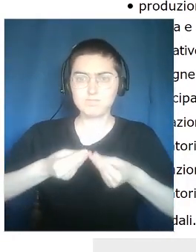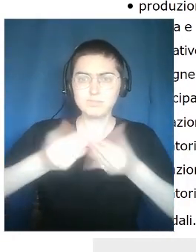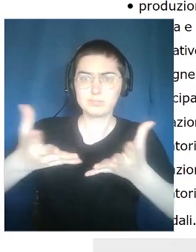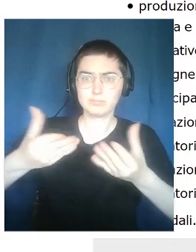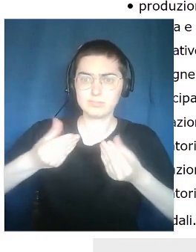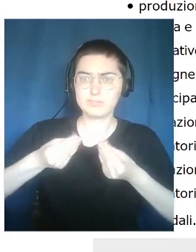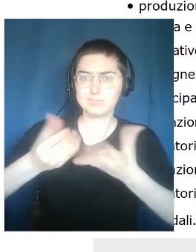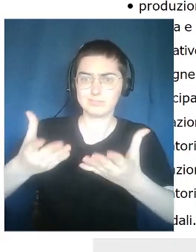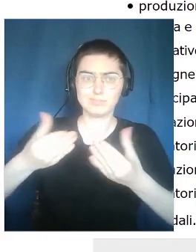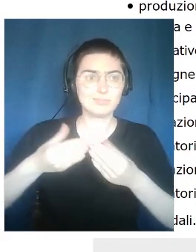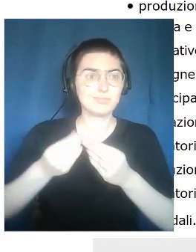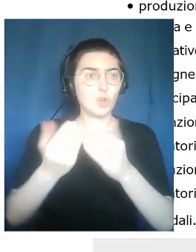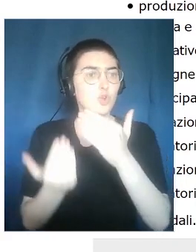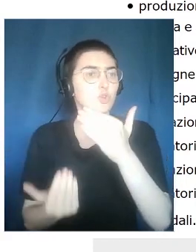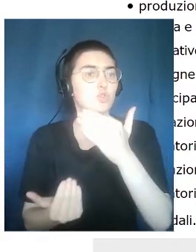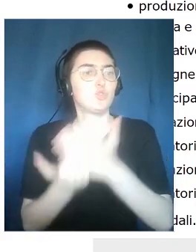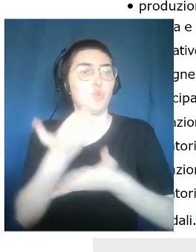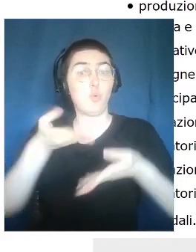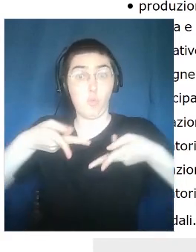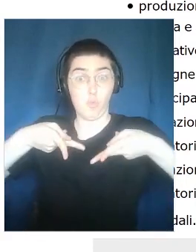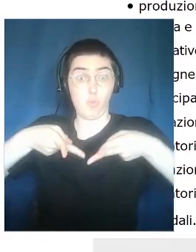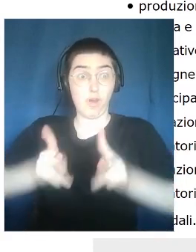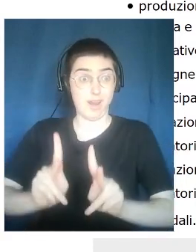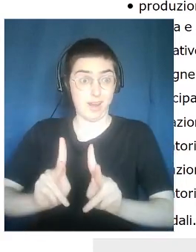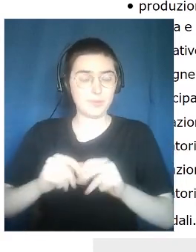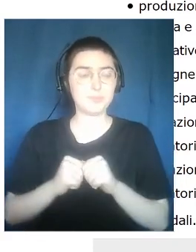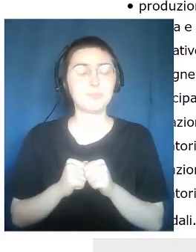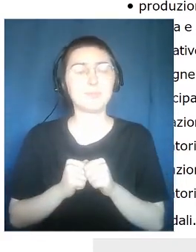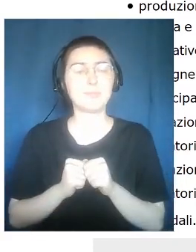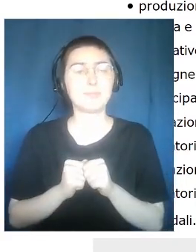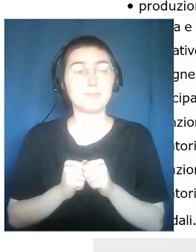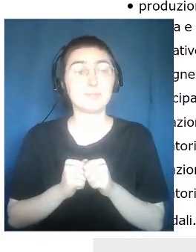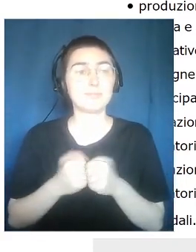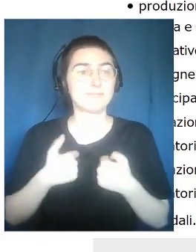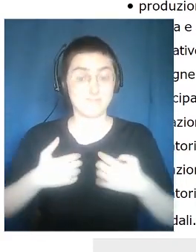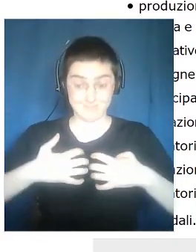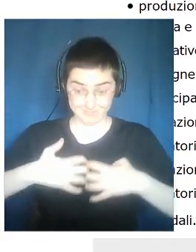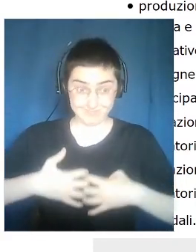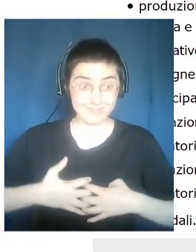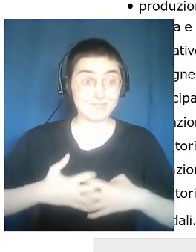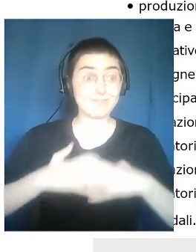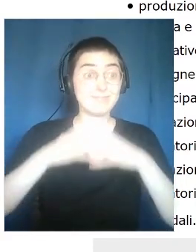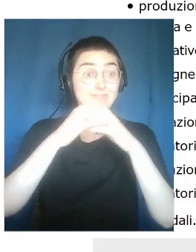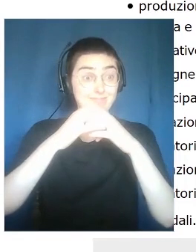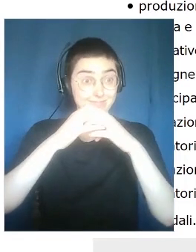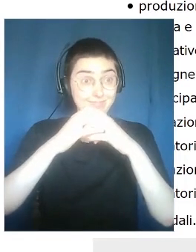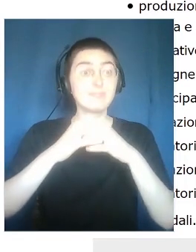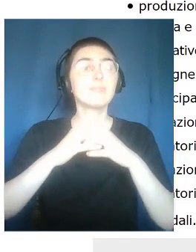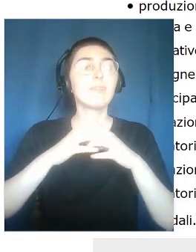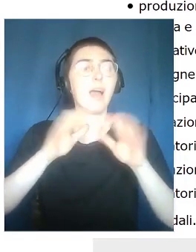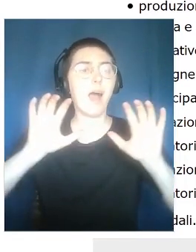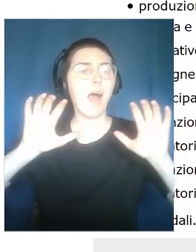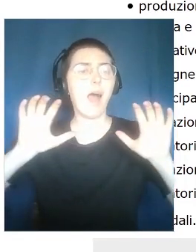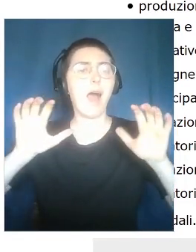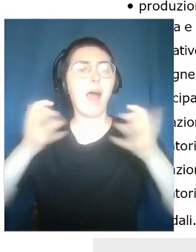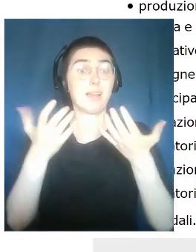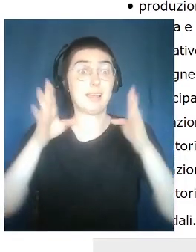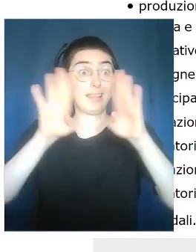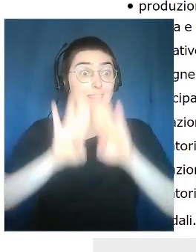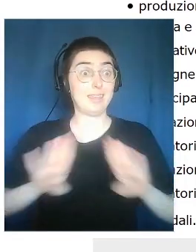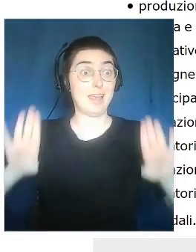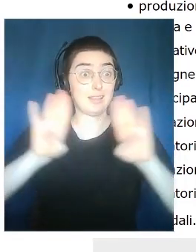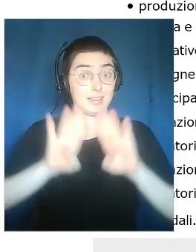experience and art. Make reviews of contemporary theatre for new